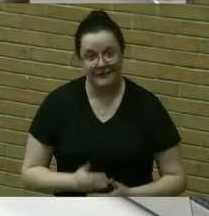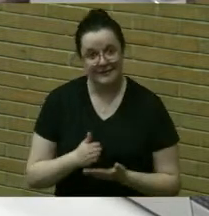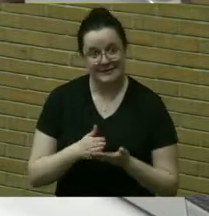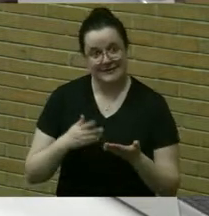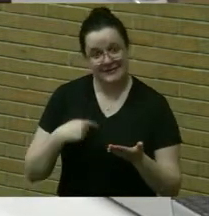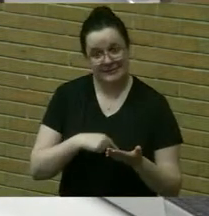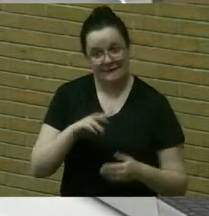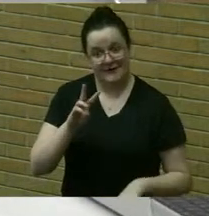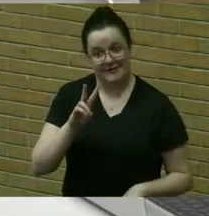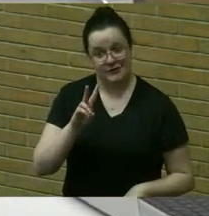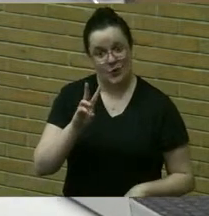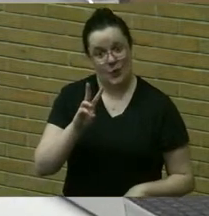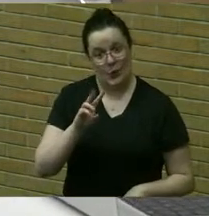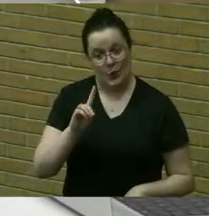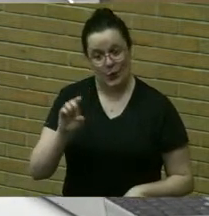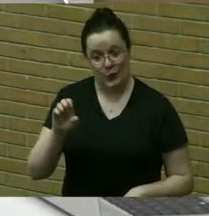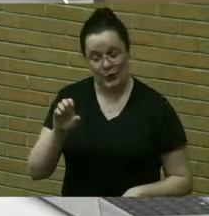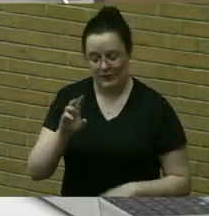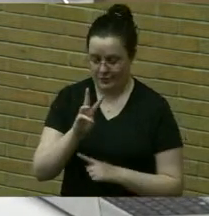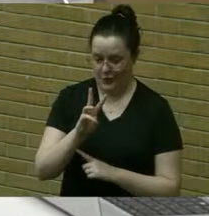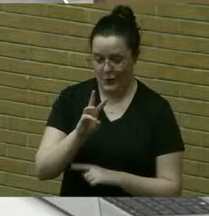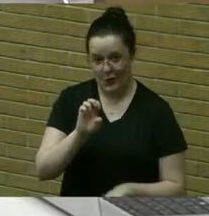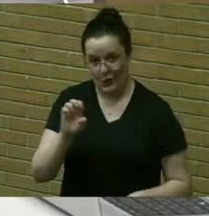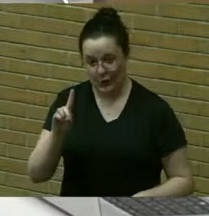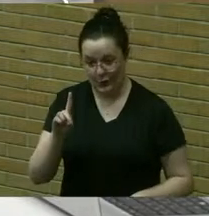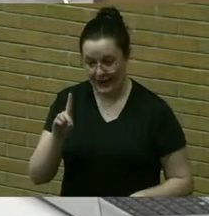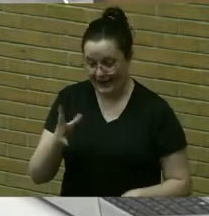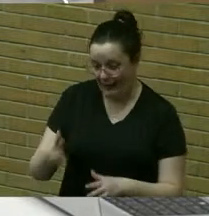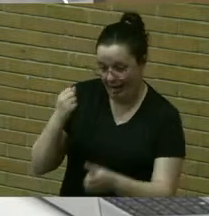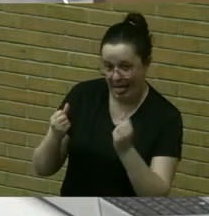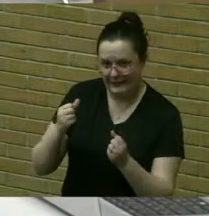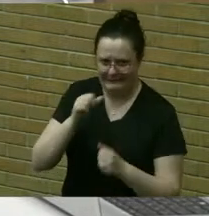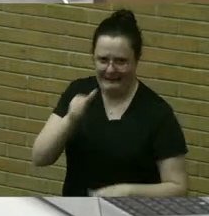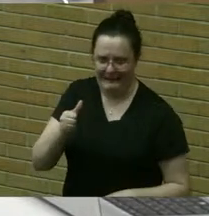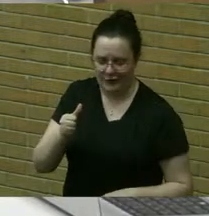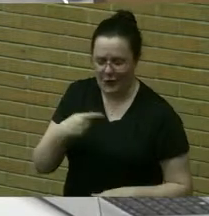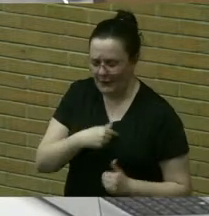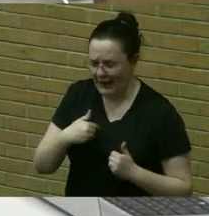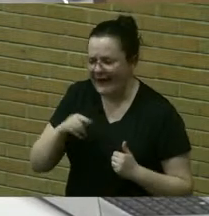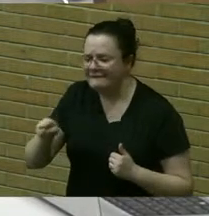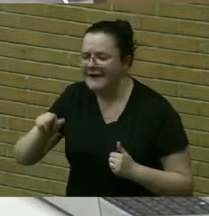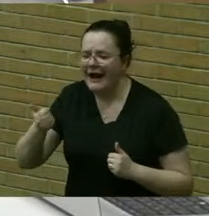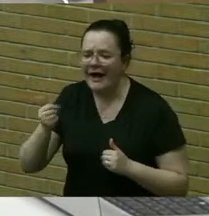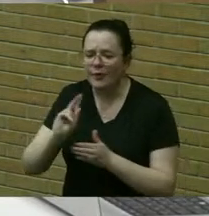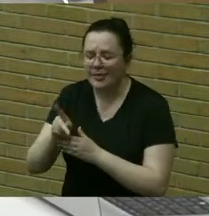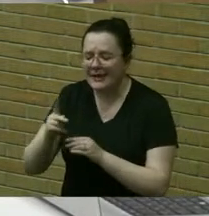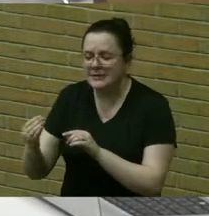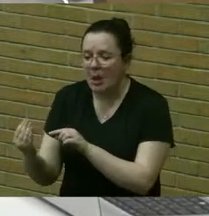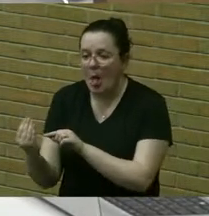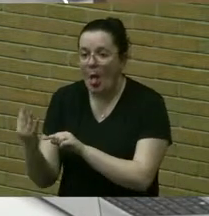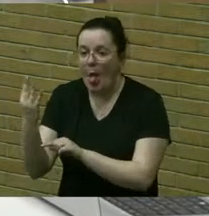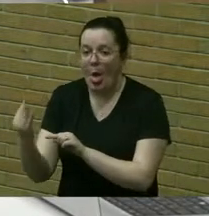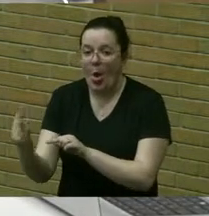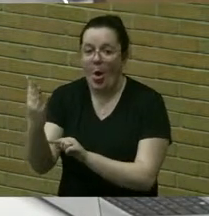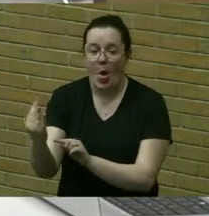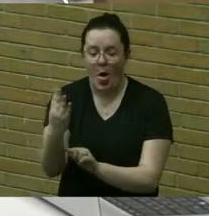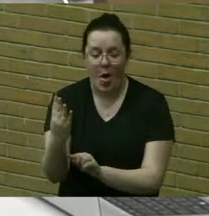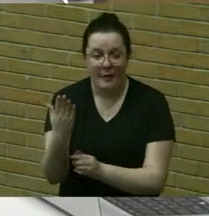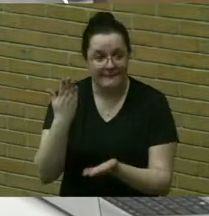we we have other things growing at the margins of our lawn that we might not realize um um